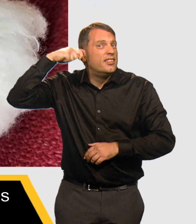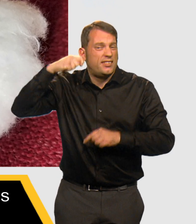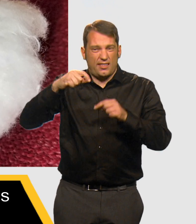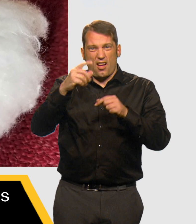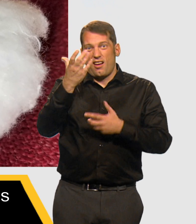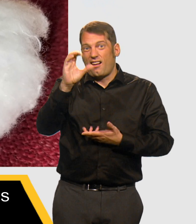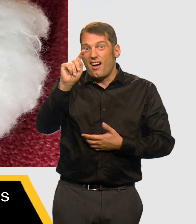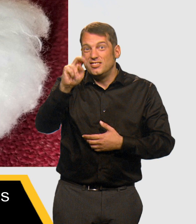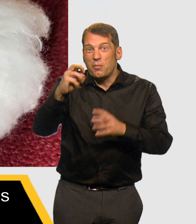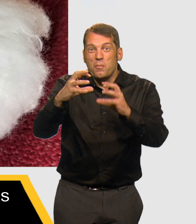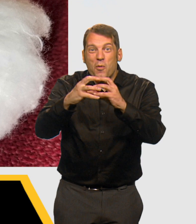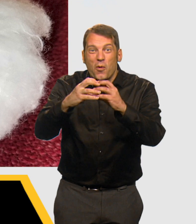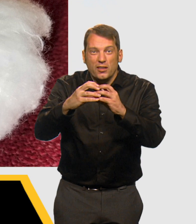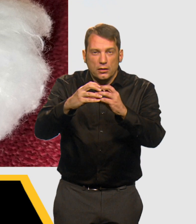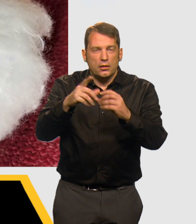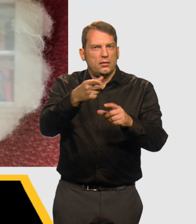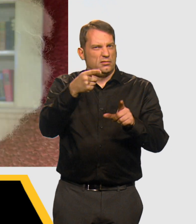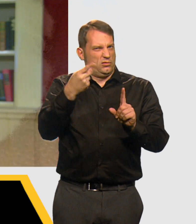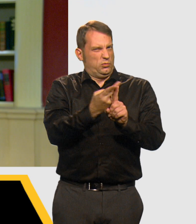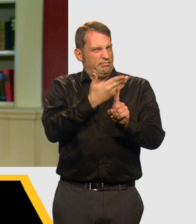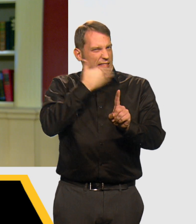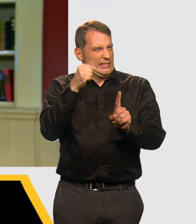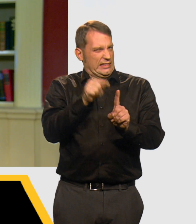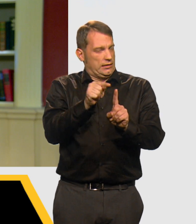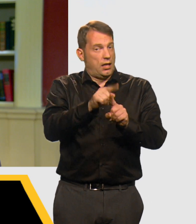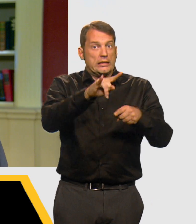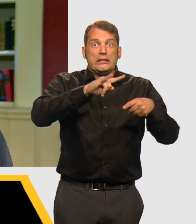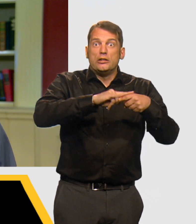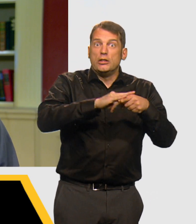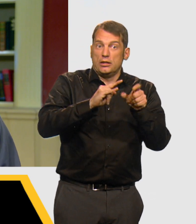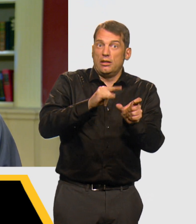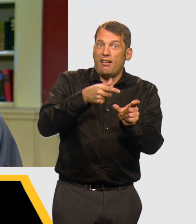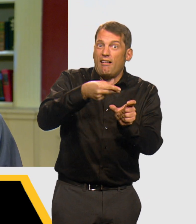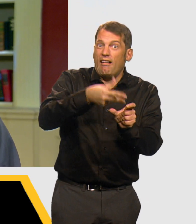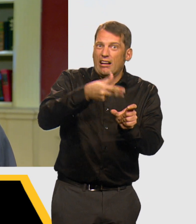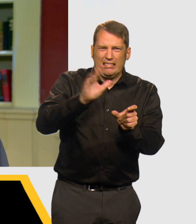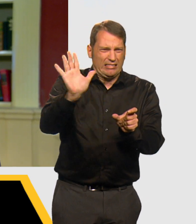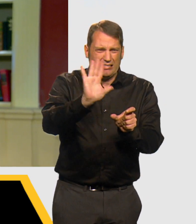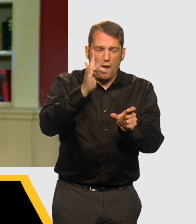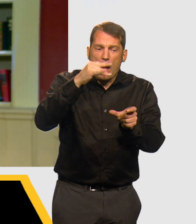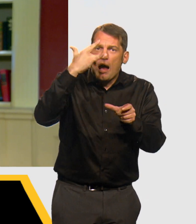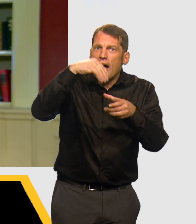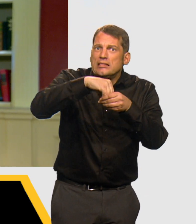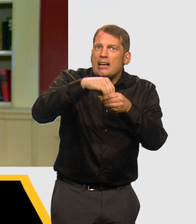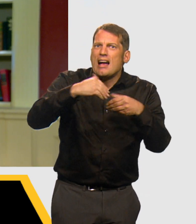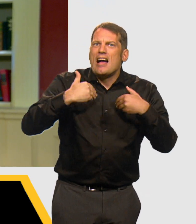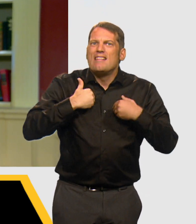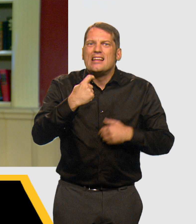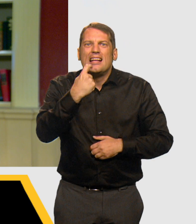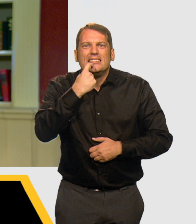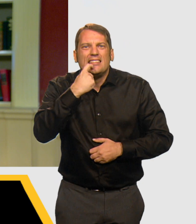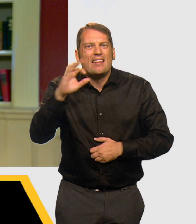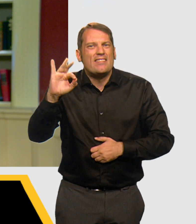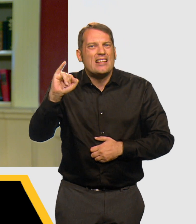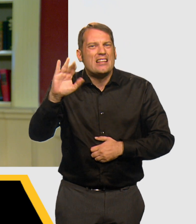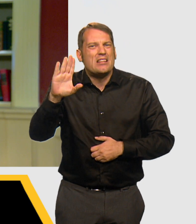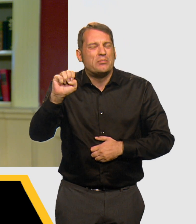to filter drug impurities is always best. Avoid using cigarette filters, which contain small glass fibers.